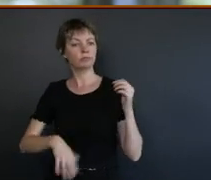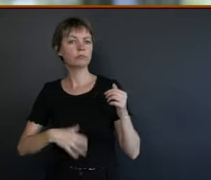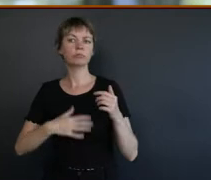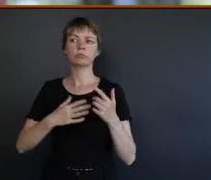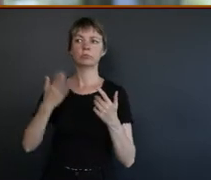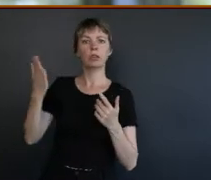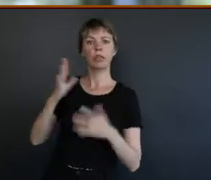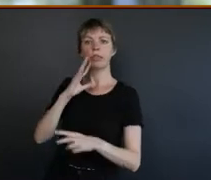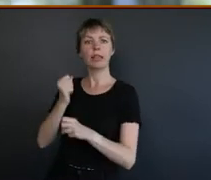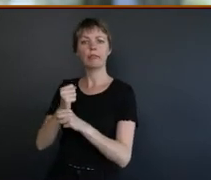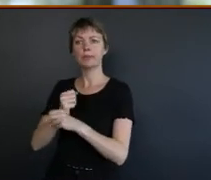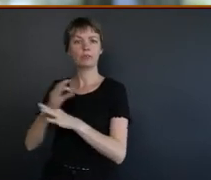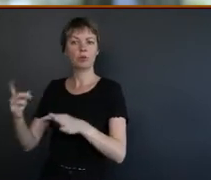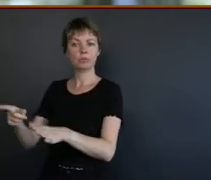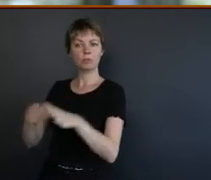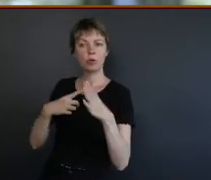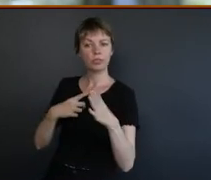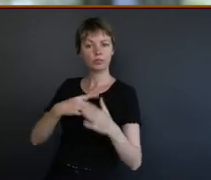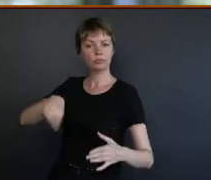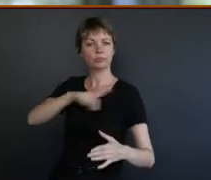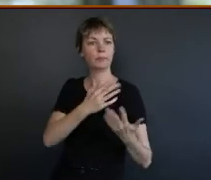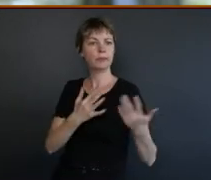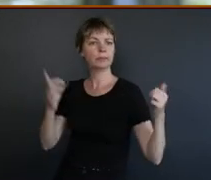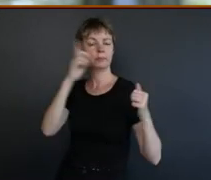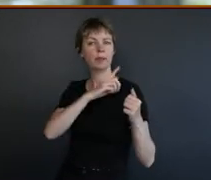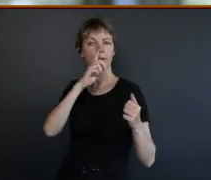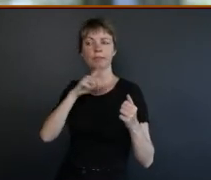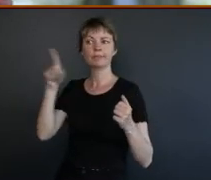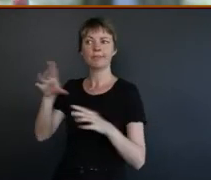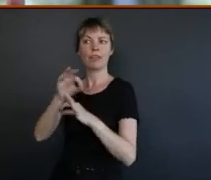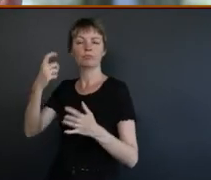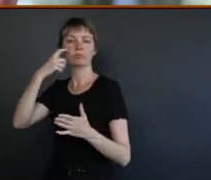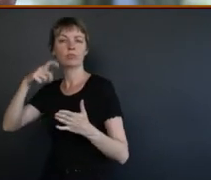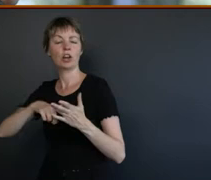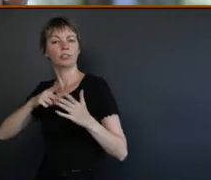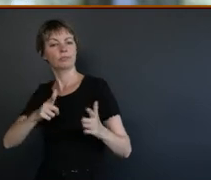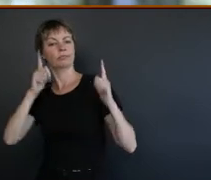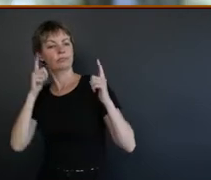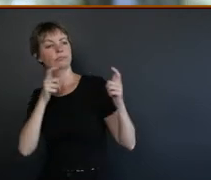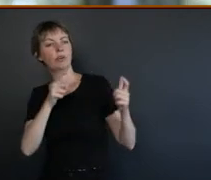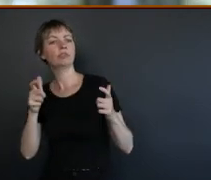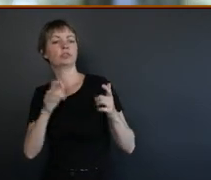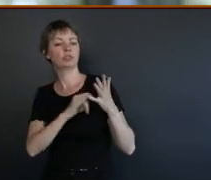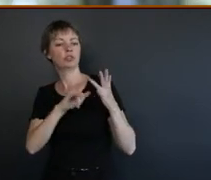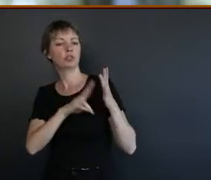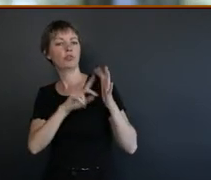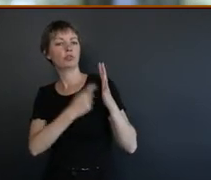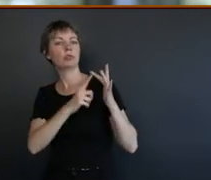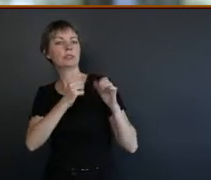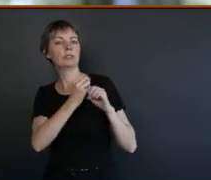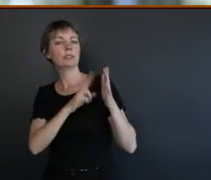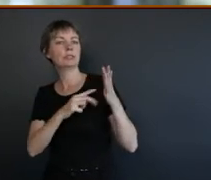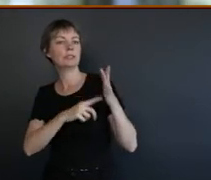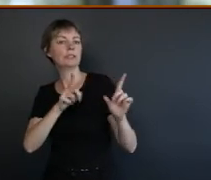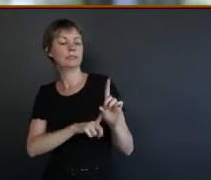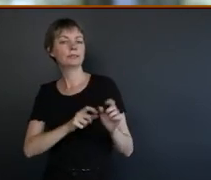not responding in a way that's understanding or acknowledging sovereignty. But what else do you think that